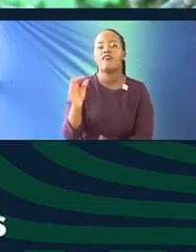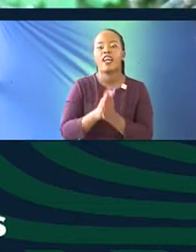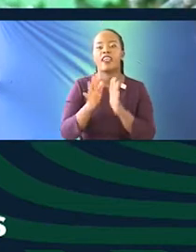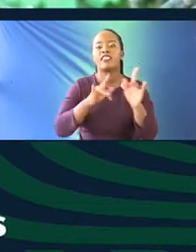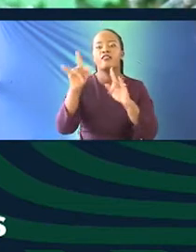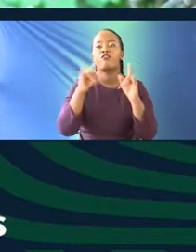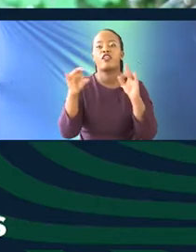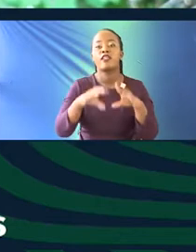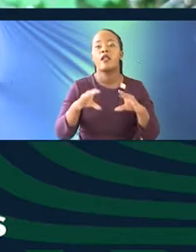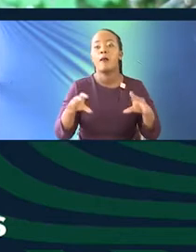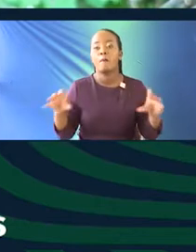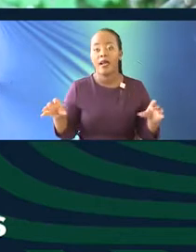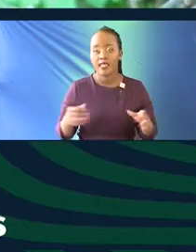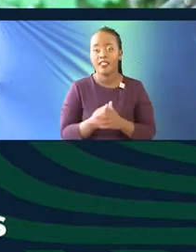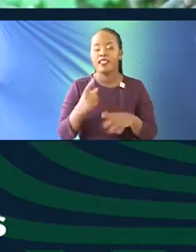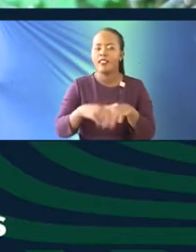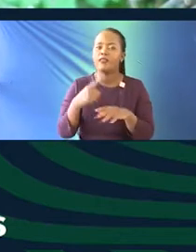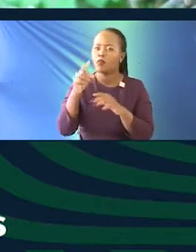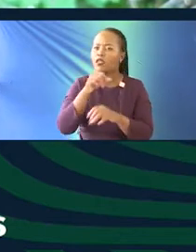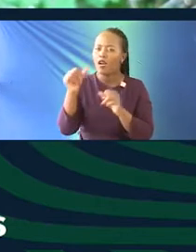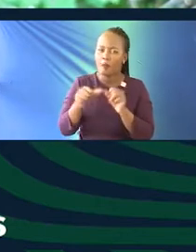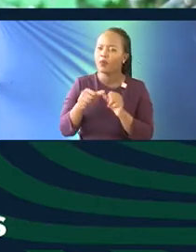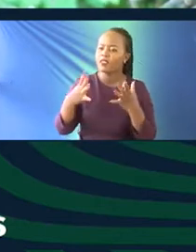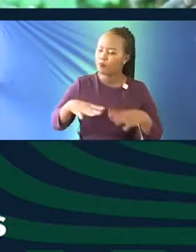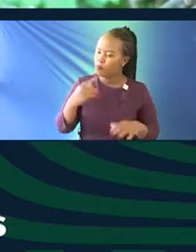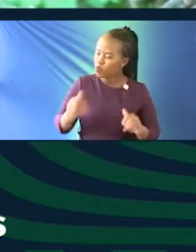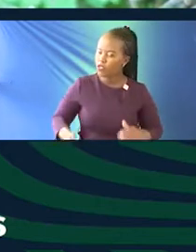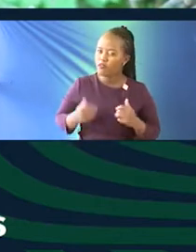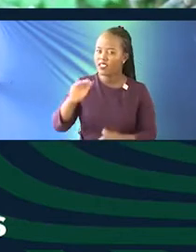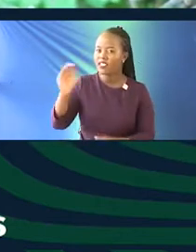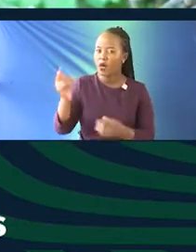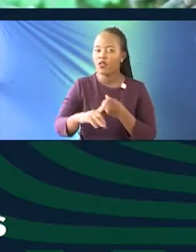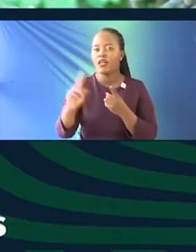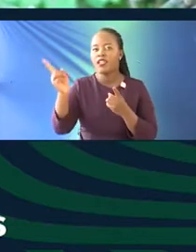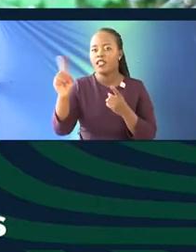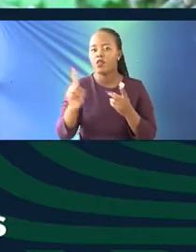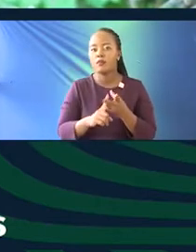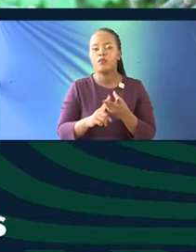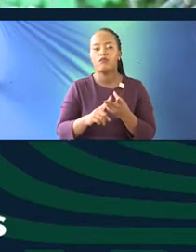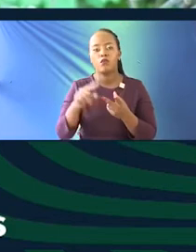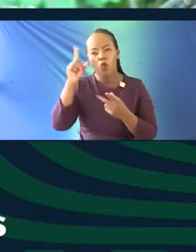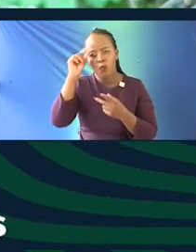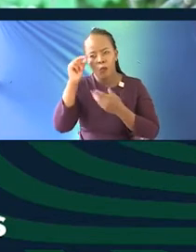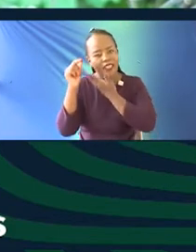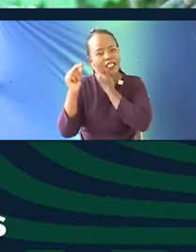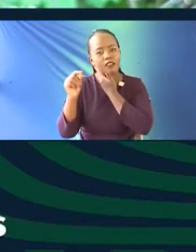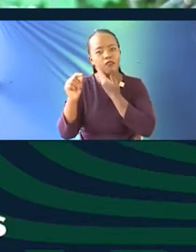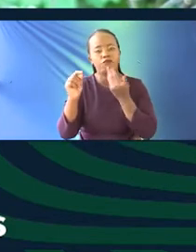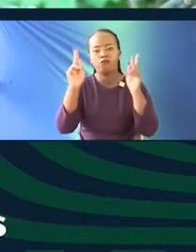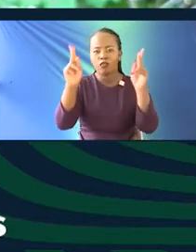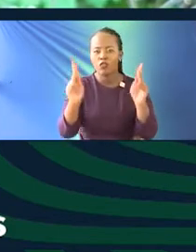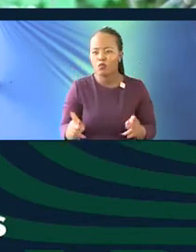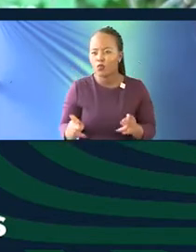urban, I mean the people who live in the cities, in Nairobi, in Mombasa, in Kisumu, who don't have the privilege that a lot of us